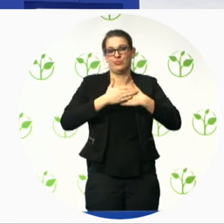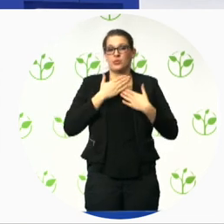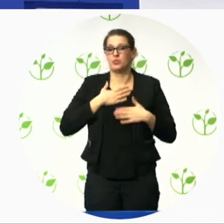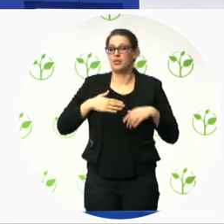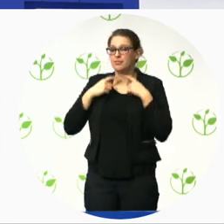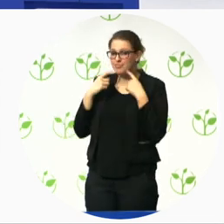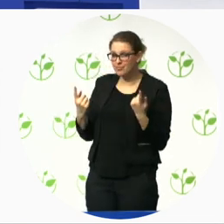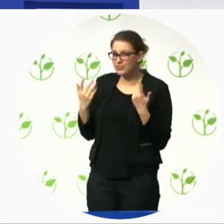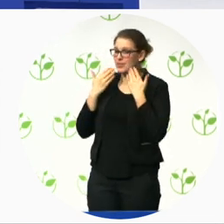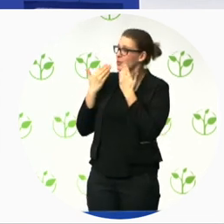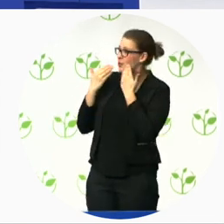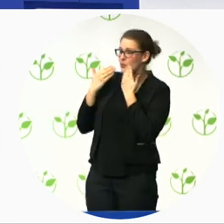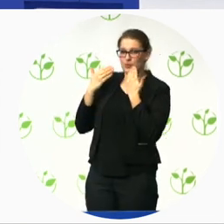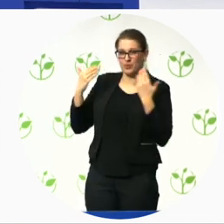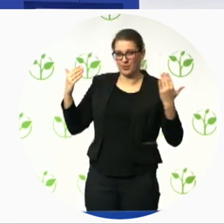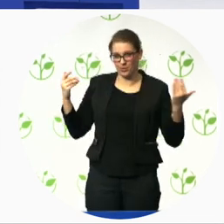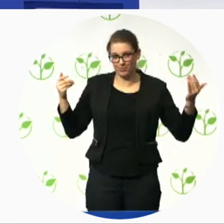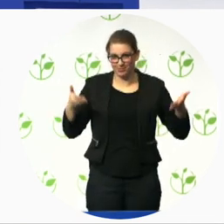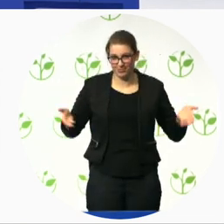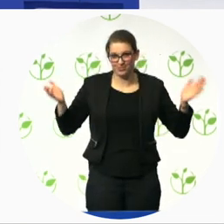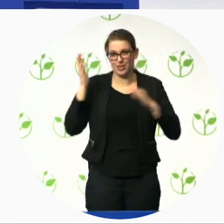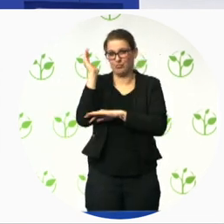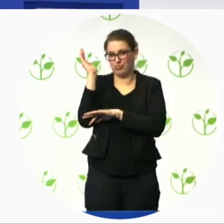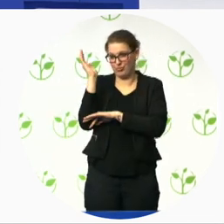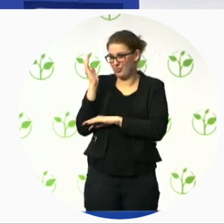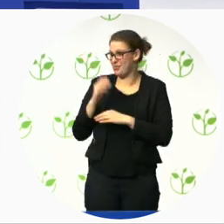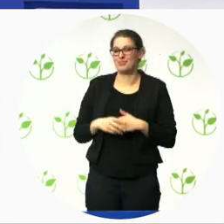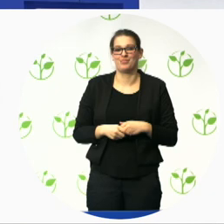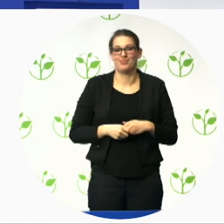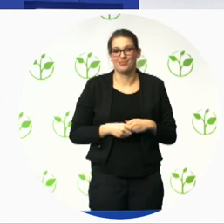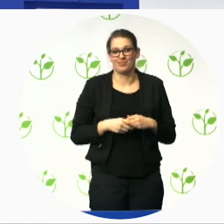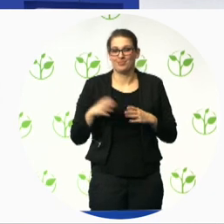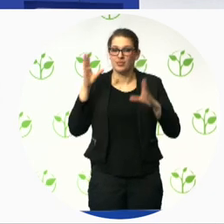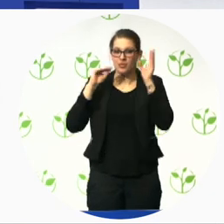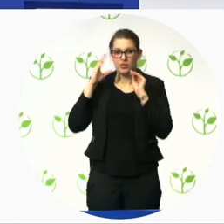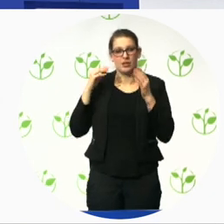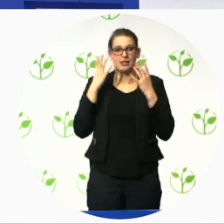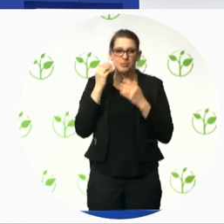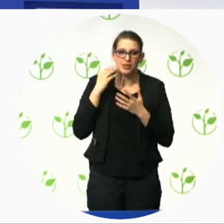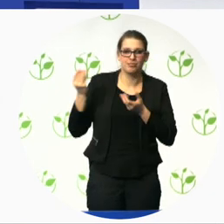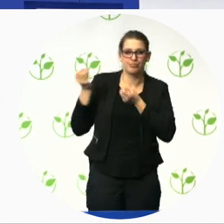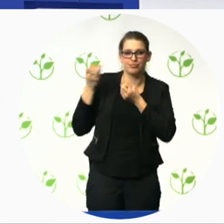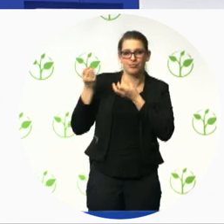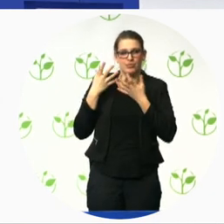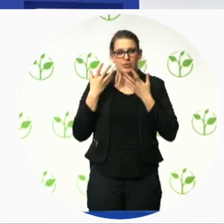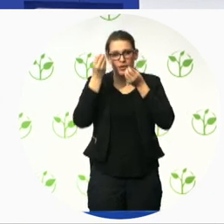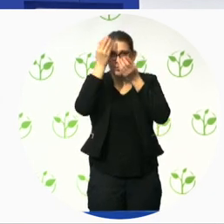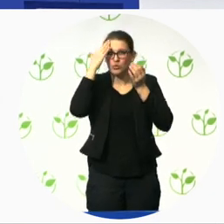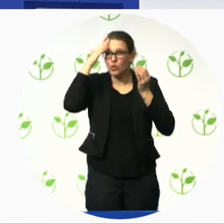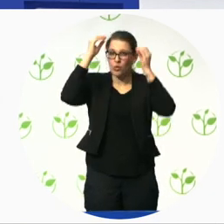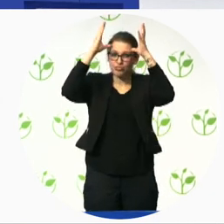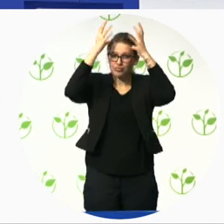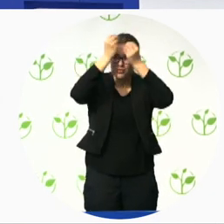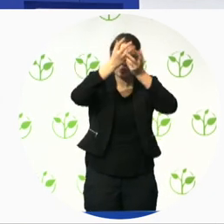had today the privilege to have them sharing their experience and knowledge and thanks to all of you for having listening and all the